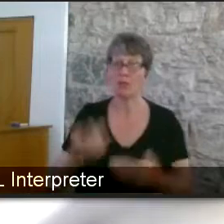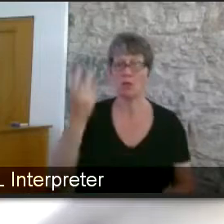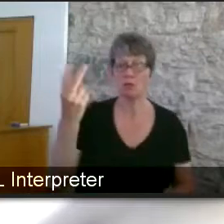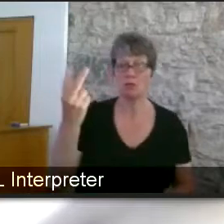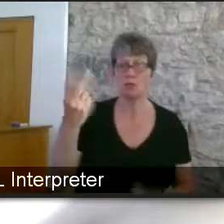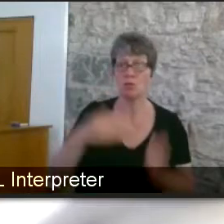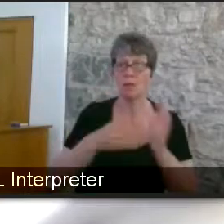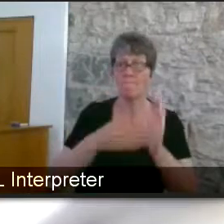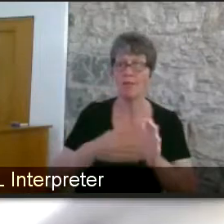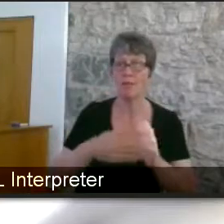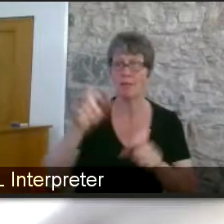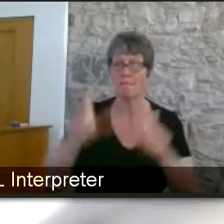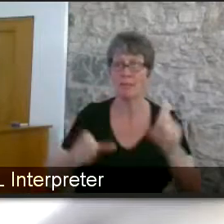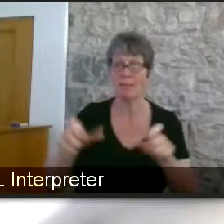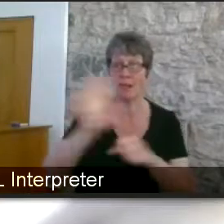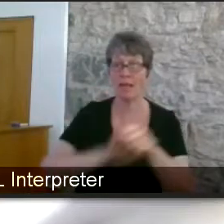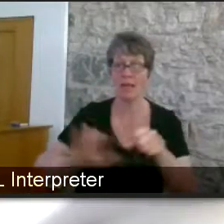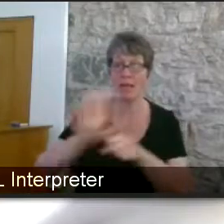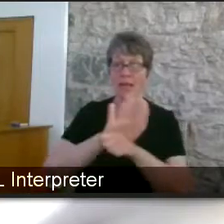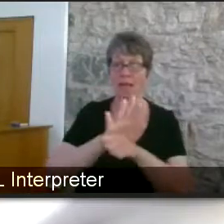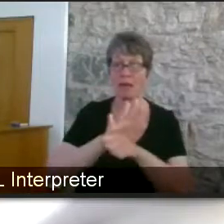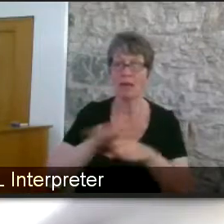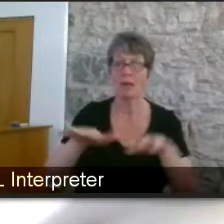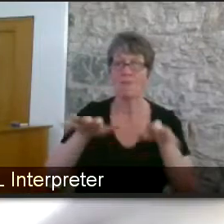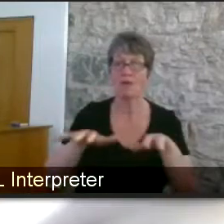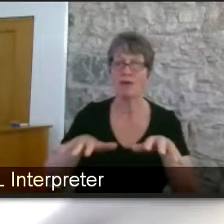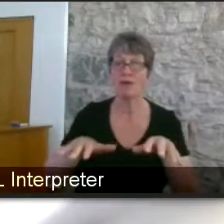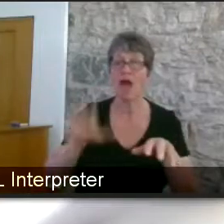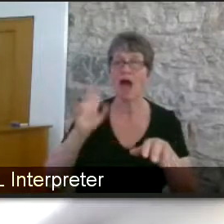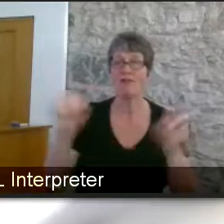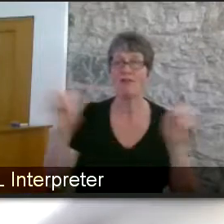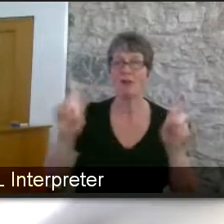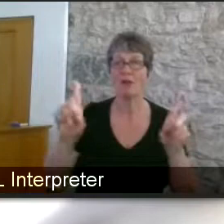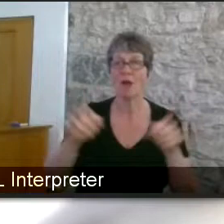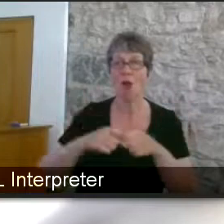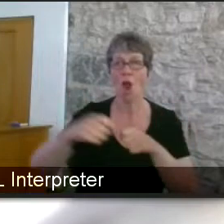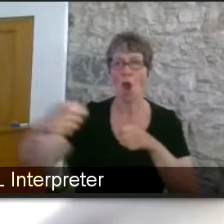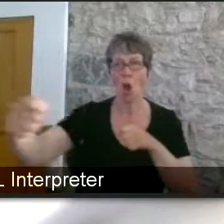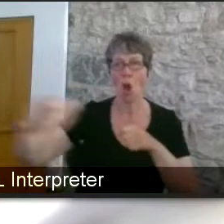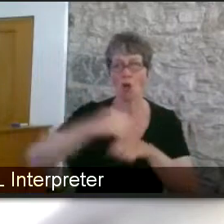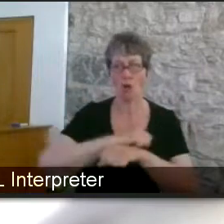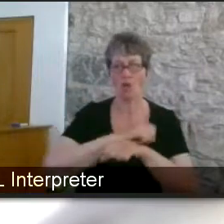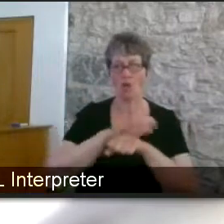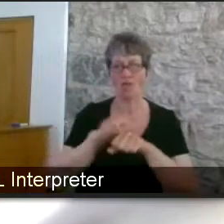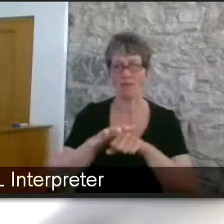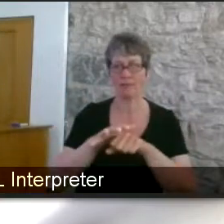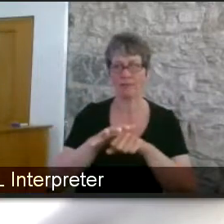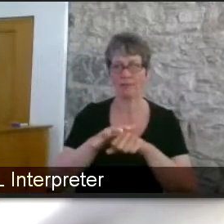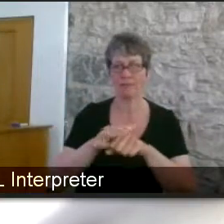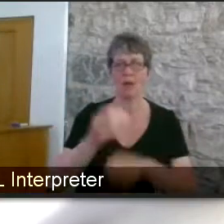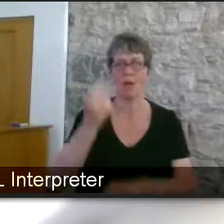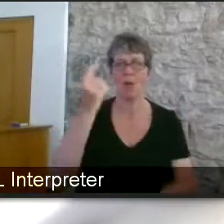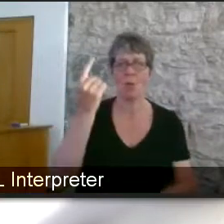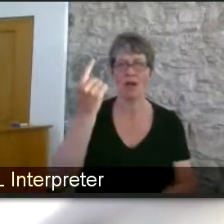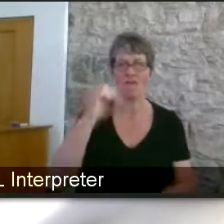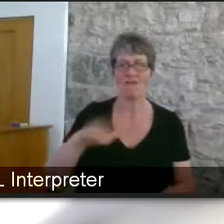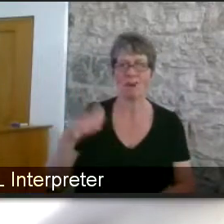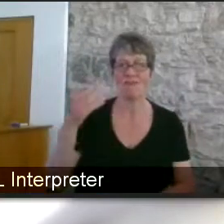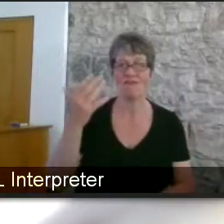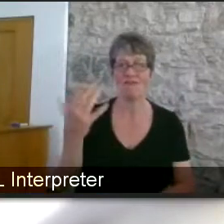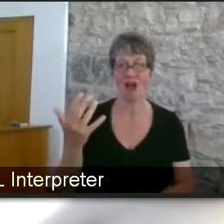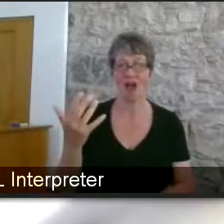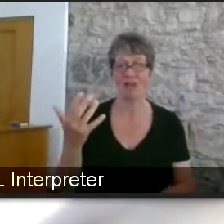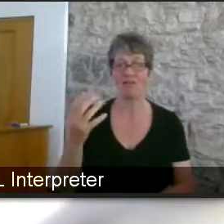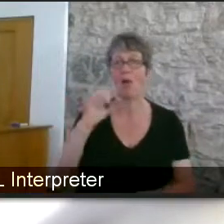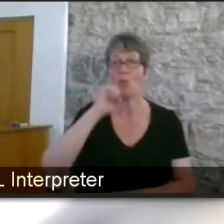covered right one-fifth of those will be incapacitated from working as they did do because